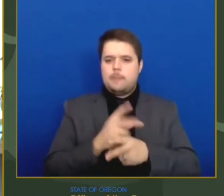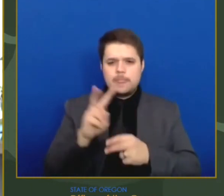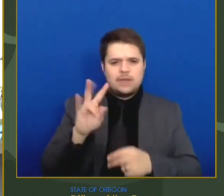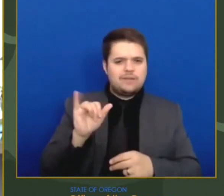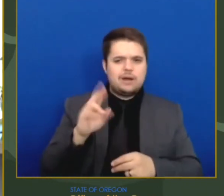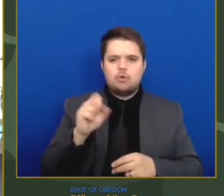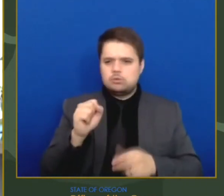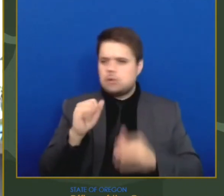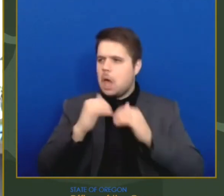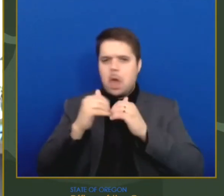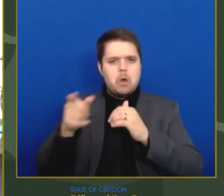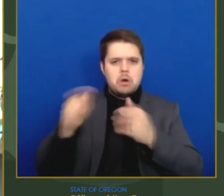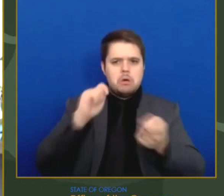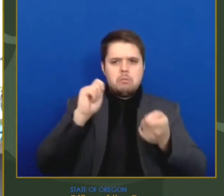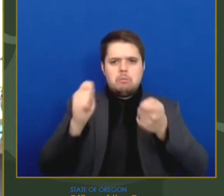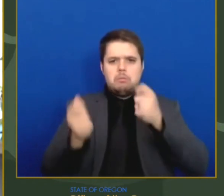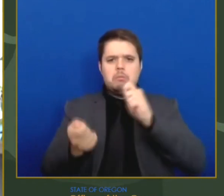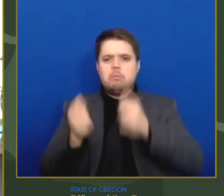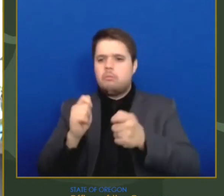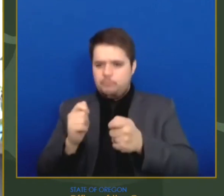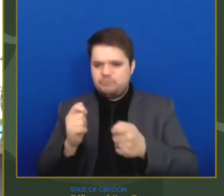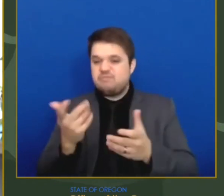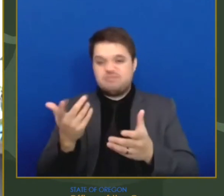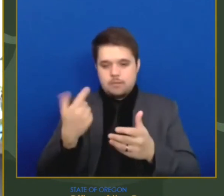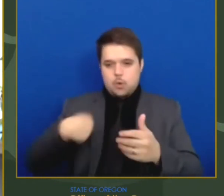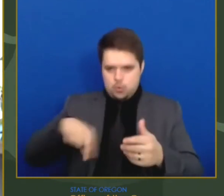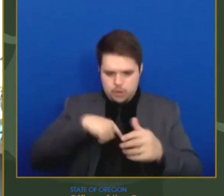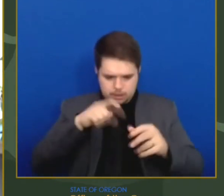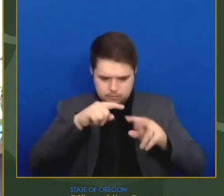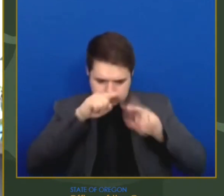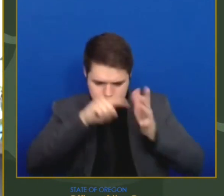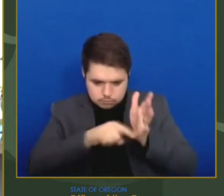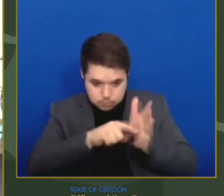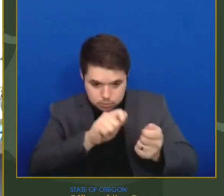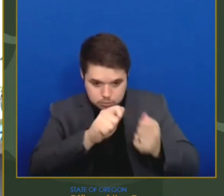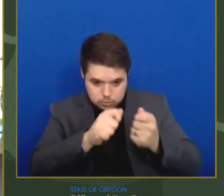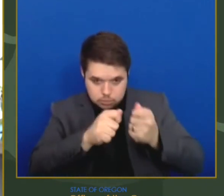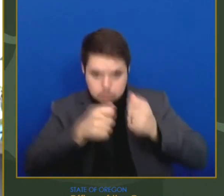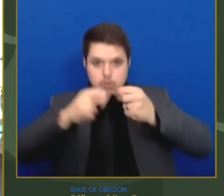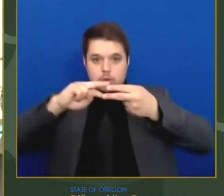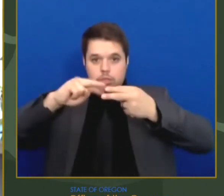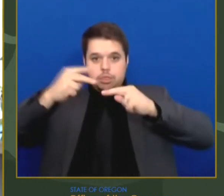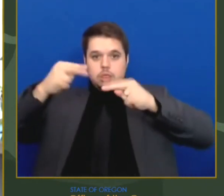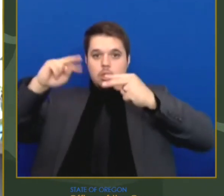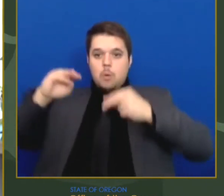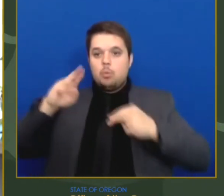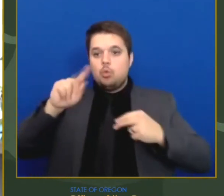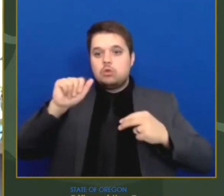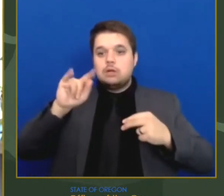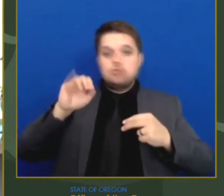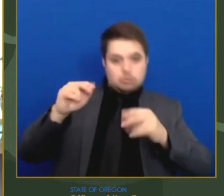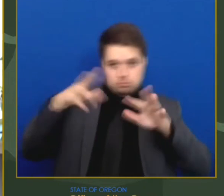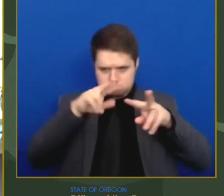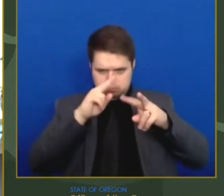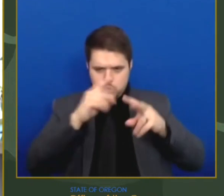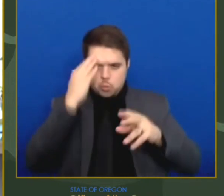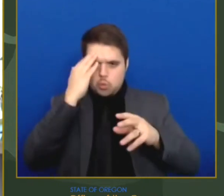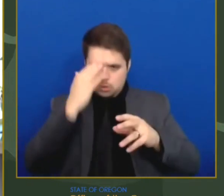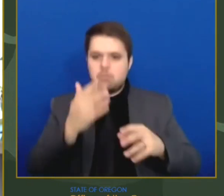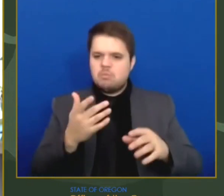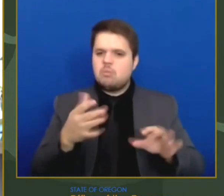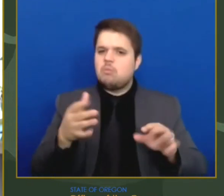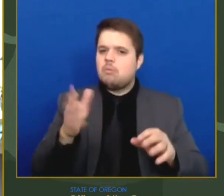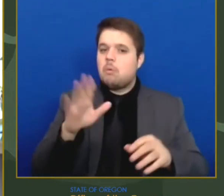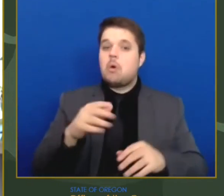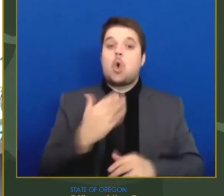to our vaccination efforts. Some good news to share, we are encouraged that currently available COVID-19